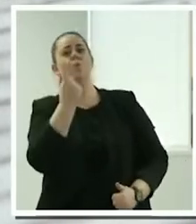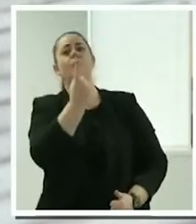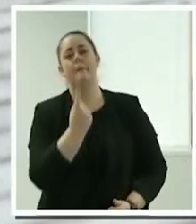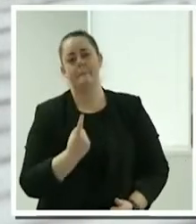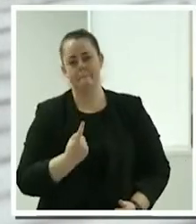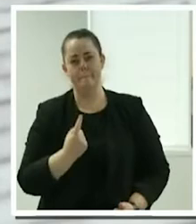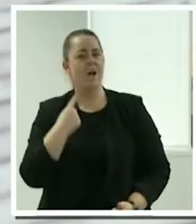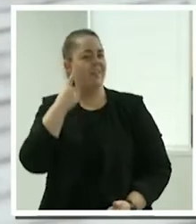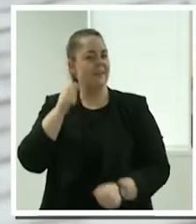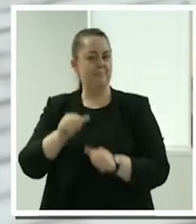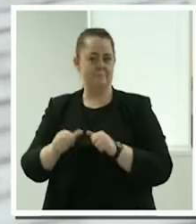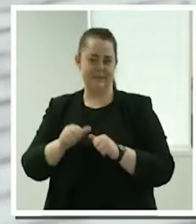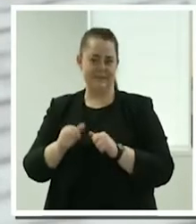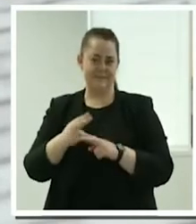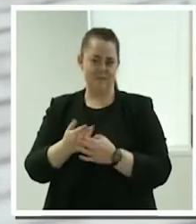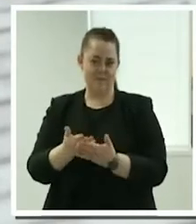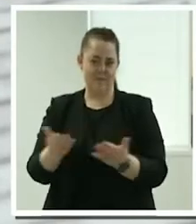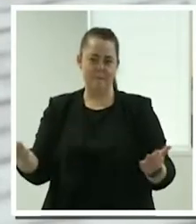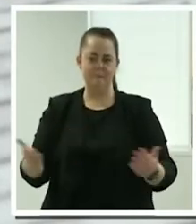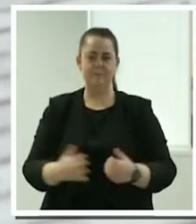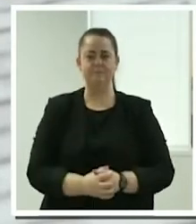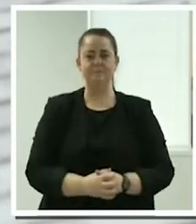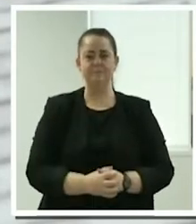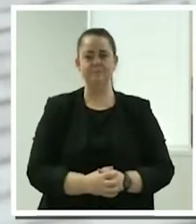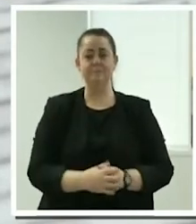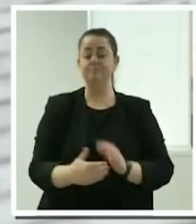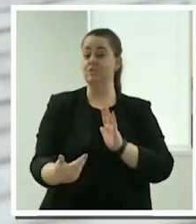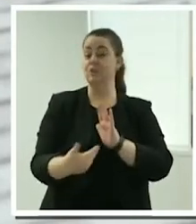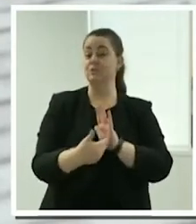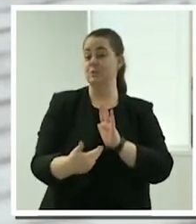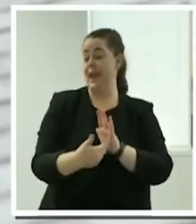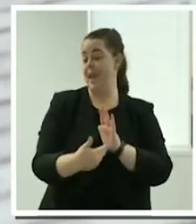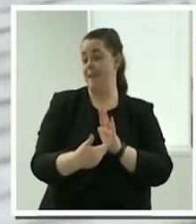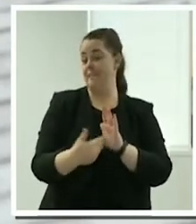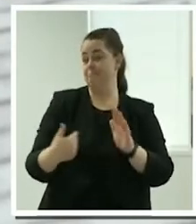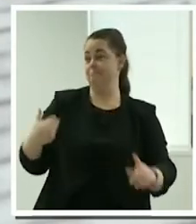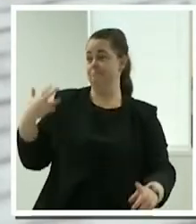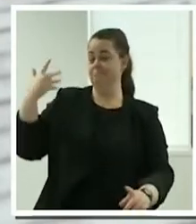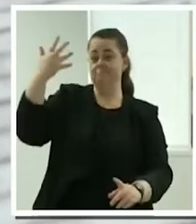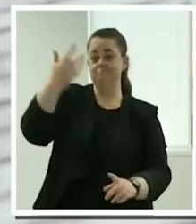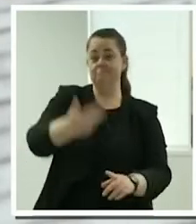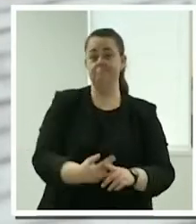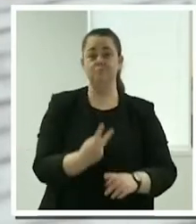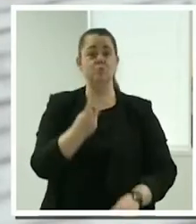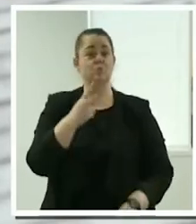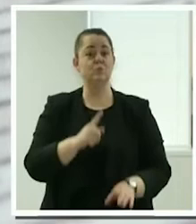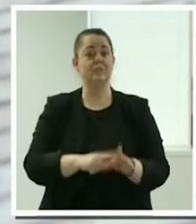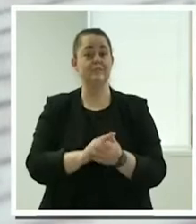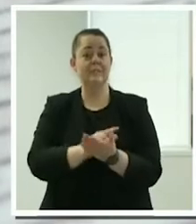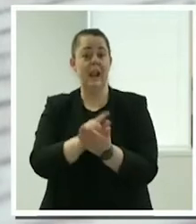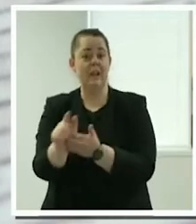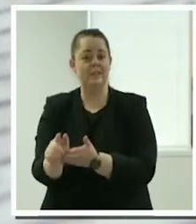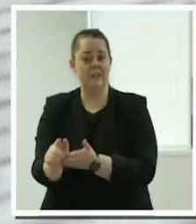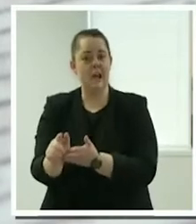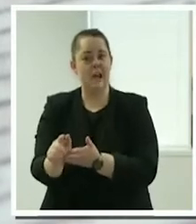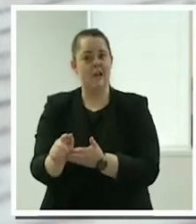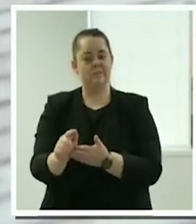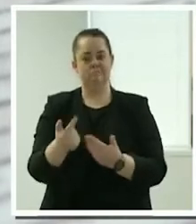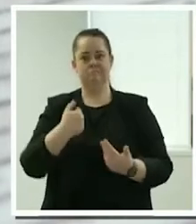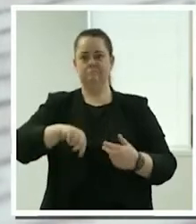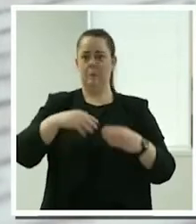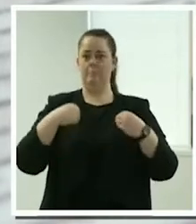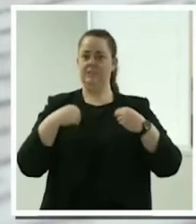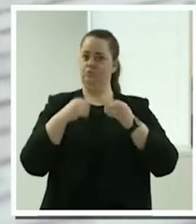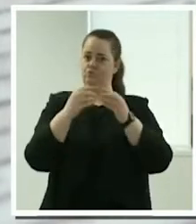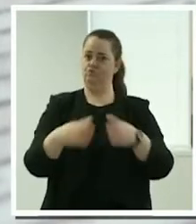So today, many years later, and Mabel operating at quite a considerably larger scale, I'm very pleased to share with you